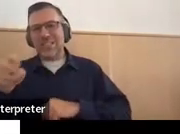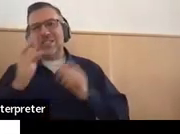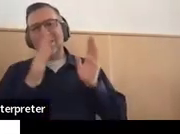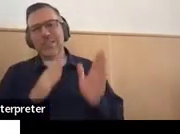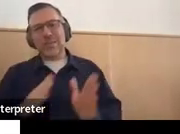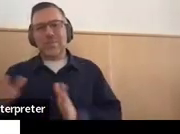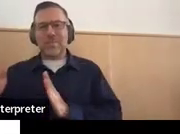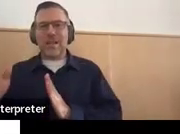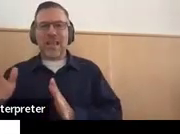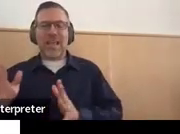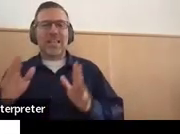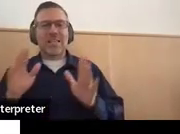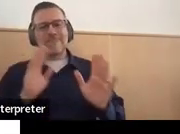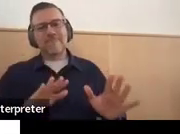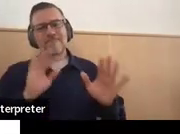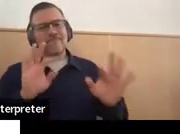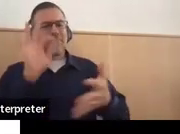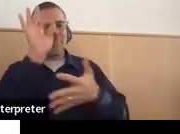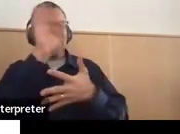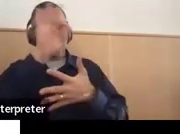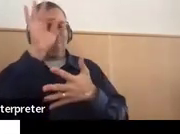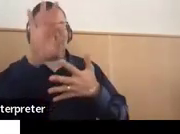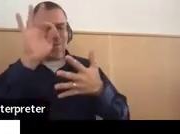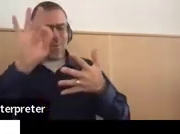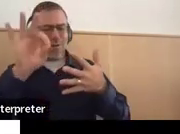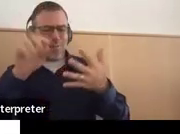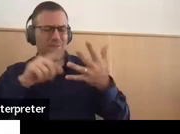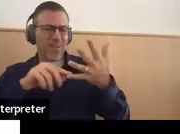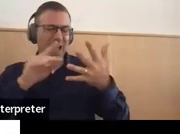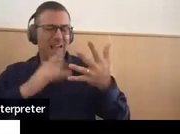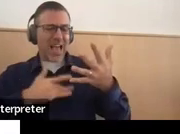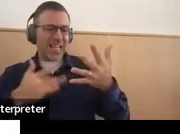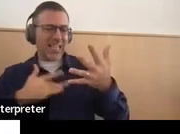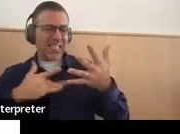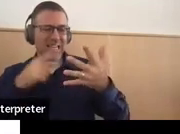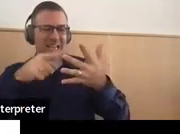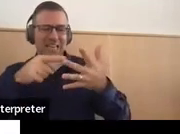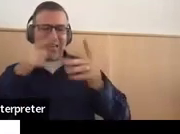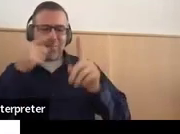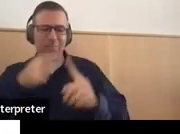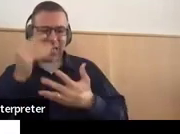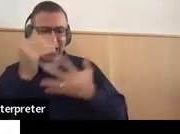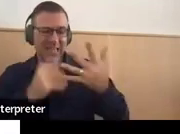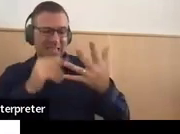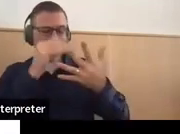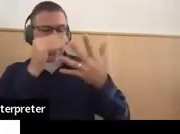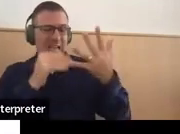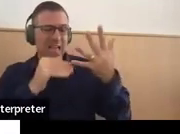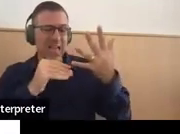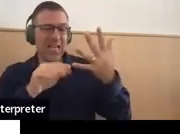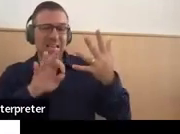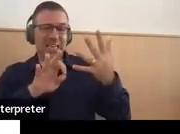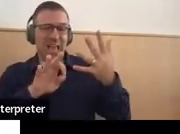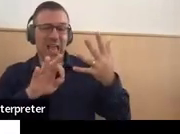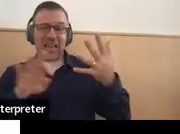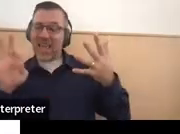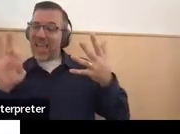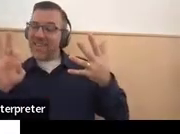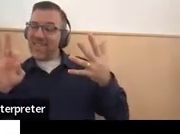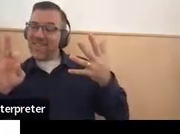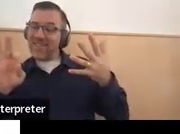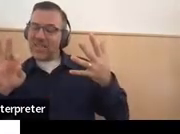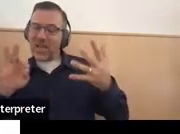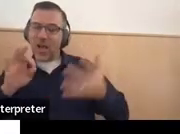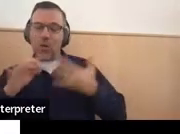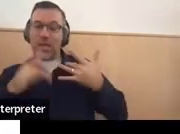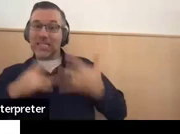9G and we have a bulleted list and we're getting all excited. Or we get to 9F and we see that bulleted list and we get all excited